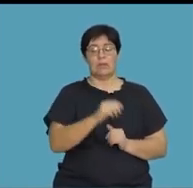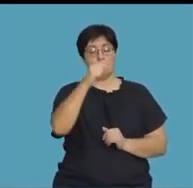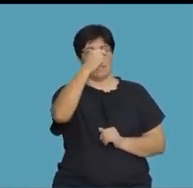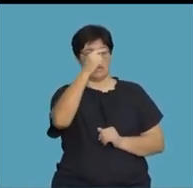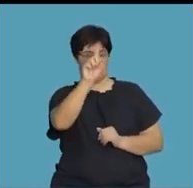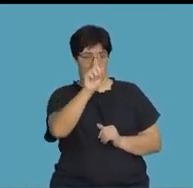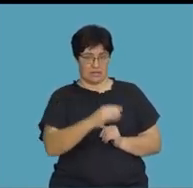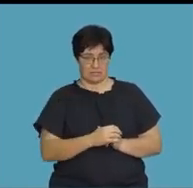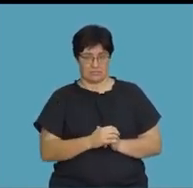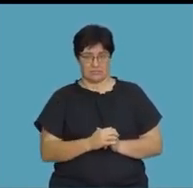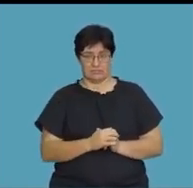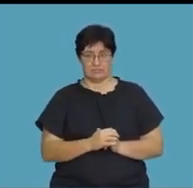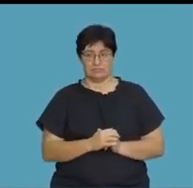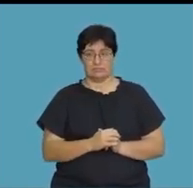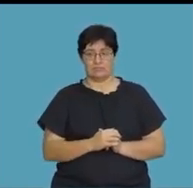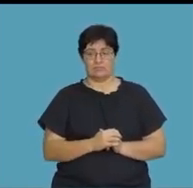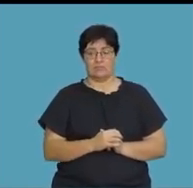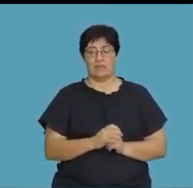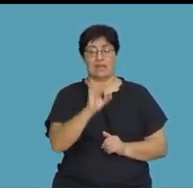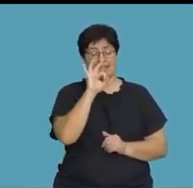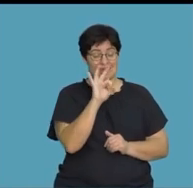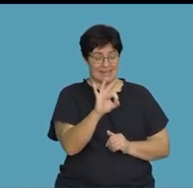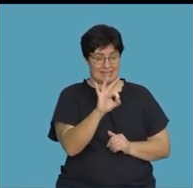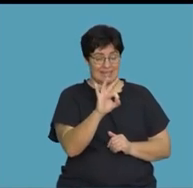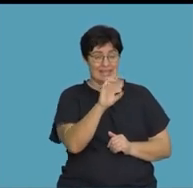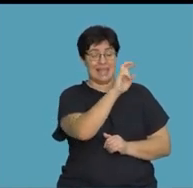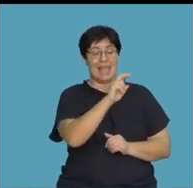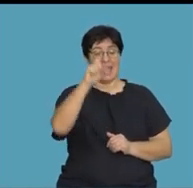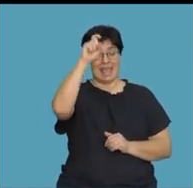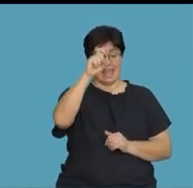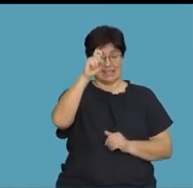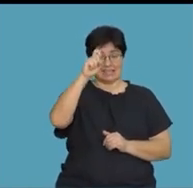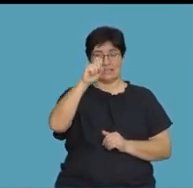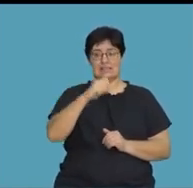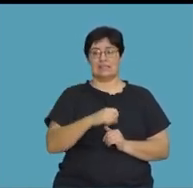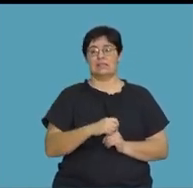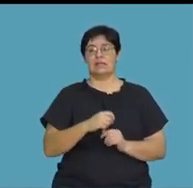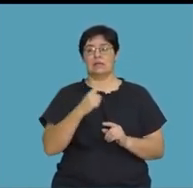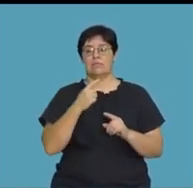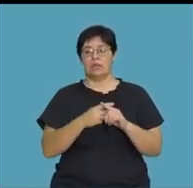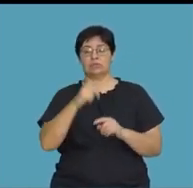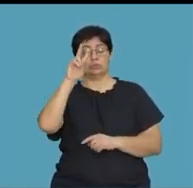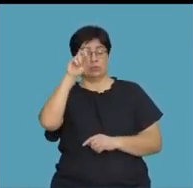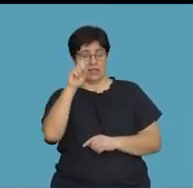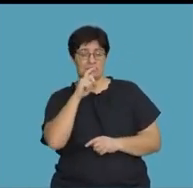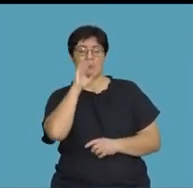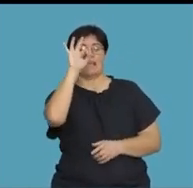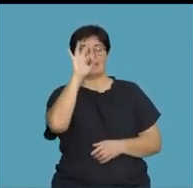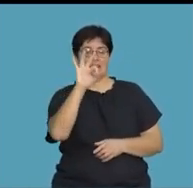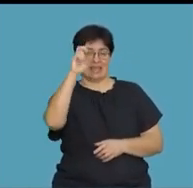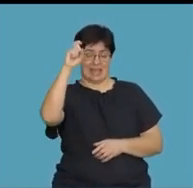1. And then, the 3, it will be the x plus the 2x. It gives me 3x.